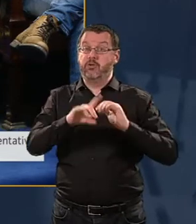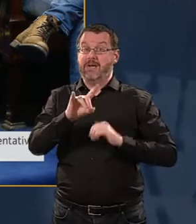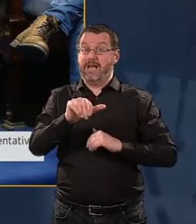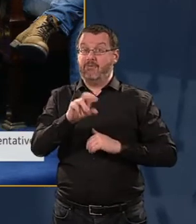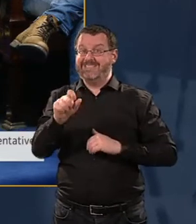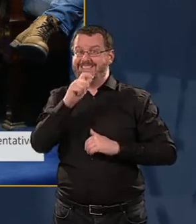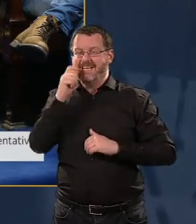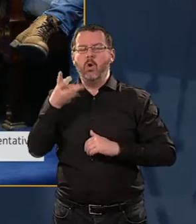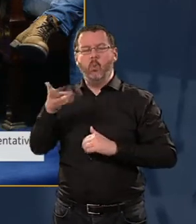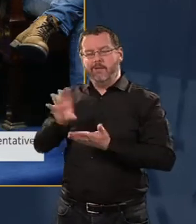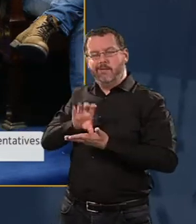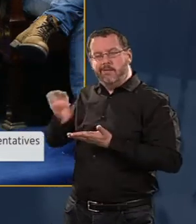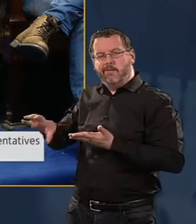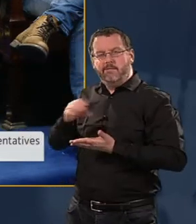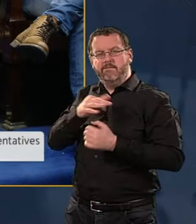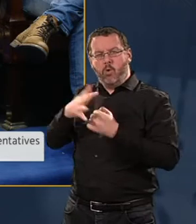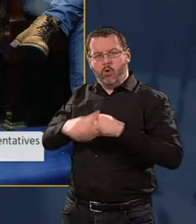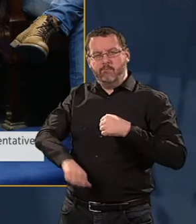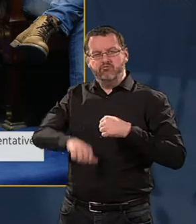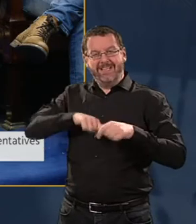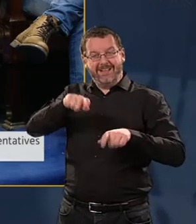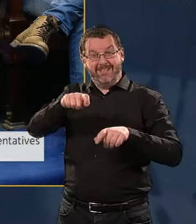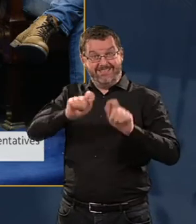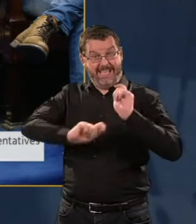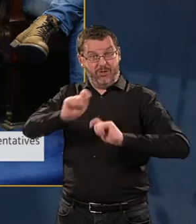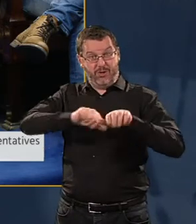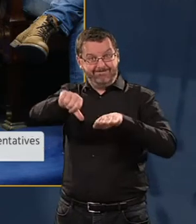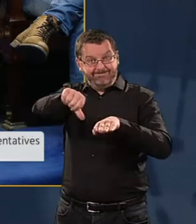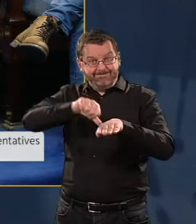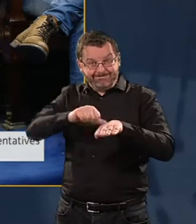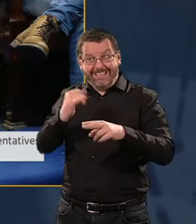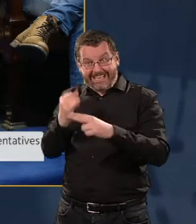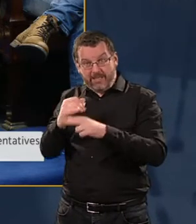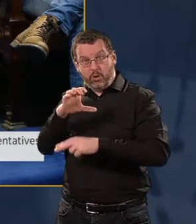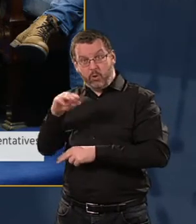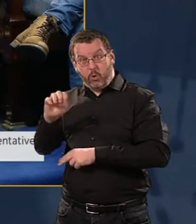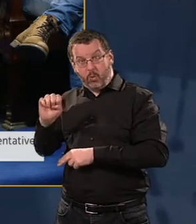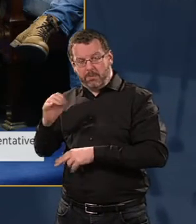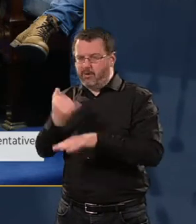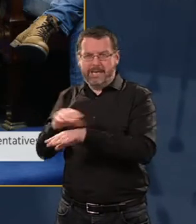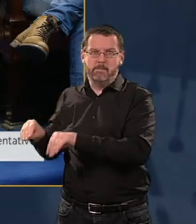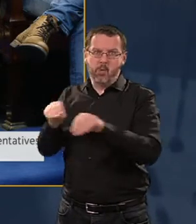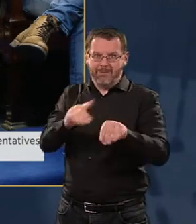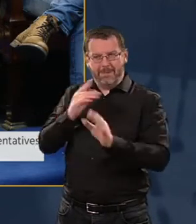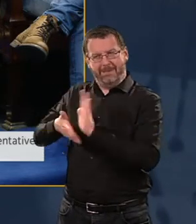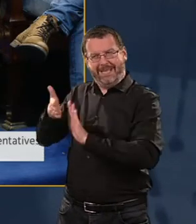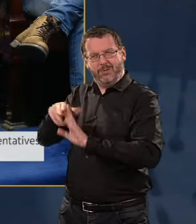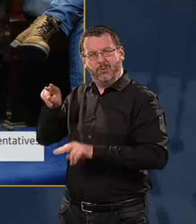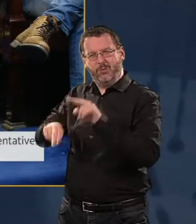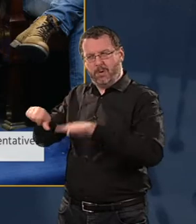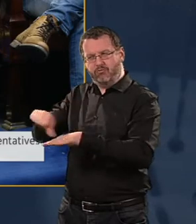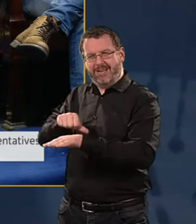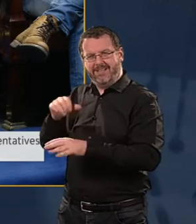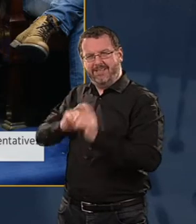this year on theatres in the Coombe in lieu of moving the Coombe. To what extent will this